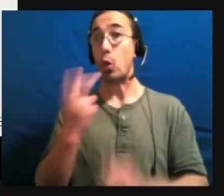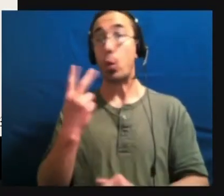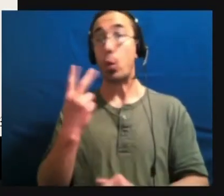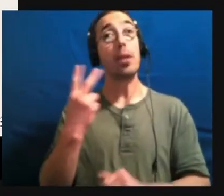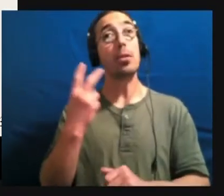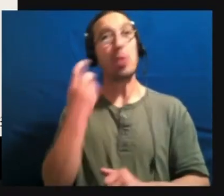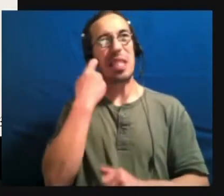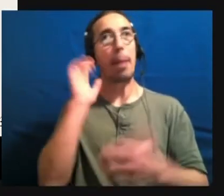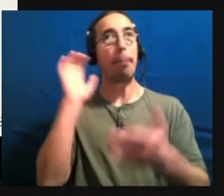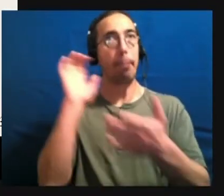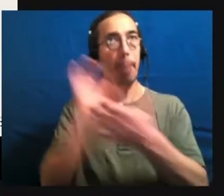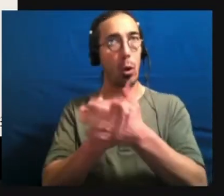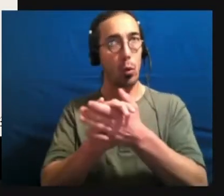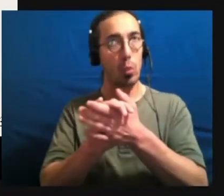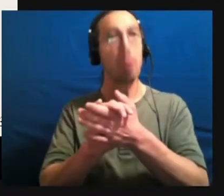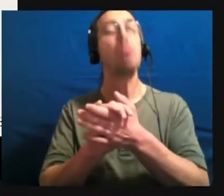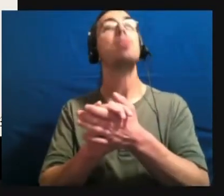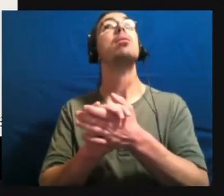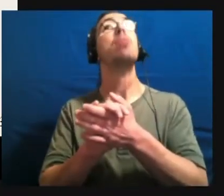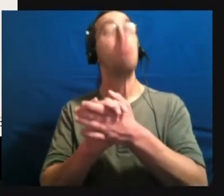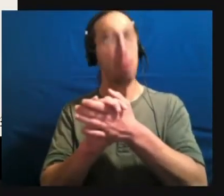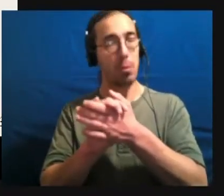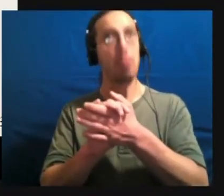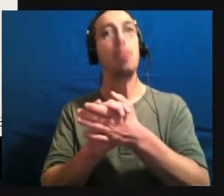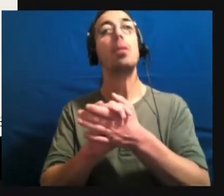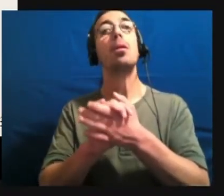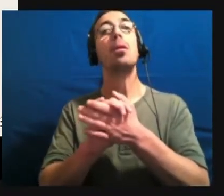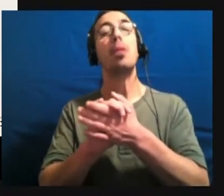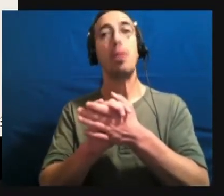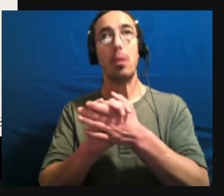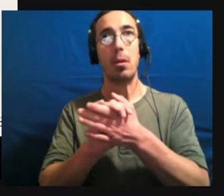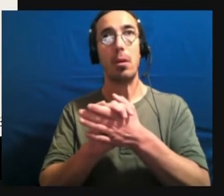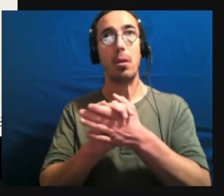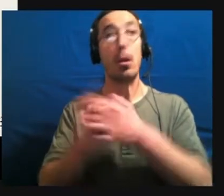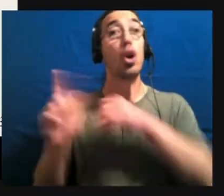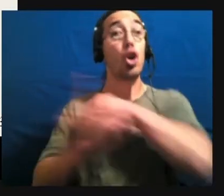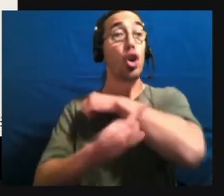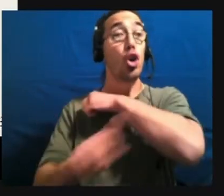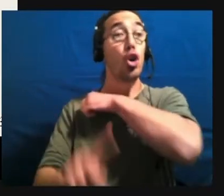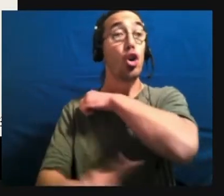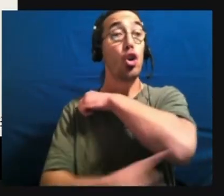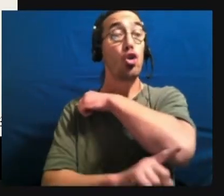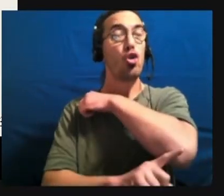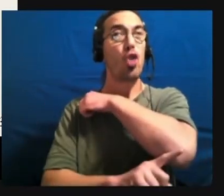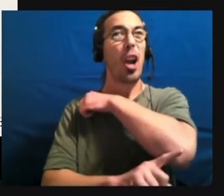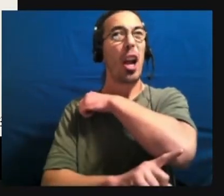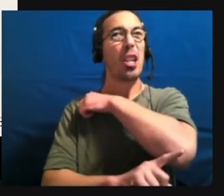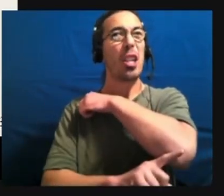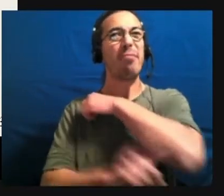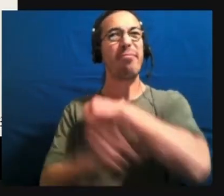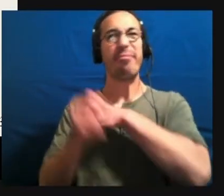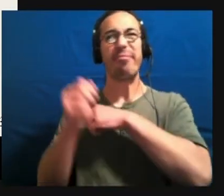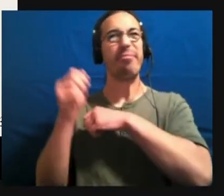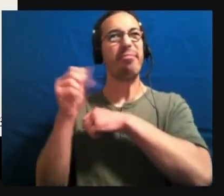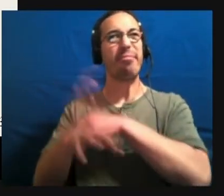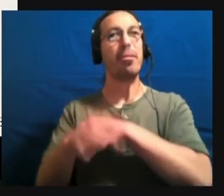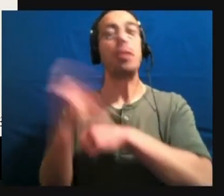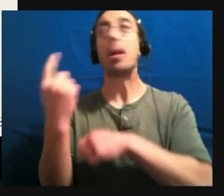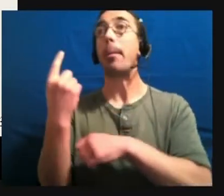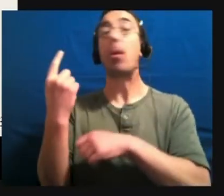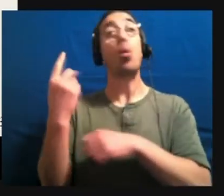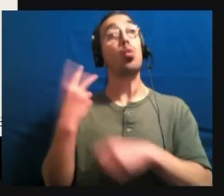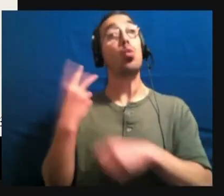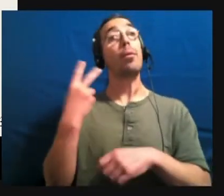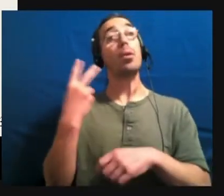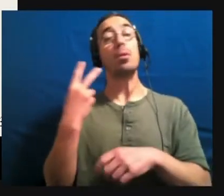we had something in the, in the trash can in the garage. I don't even remember what at this point, but I remember both of us standing out in the garage